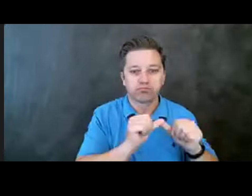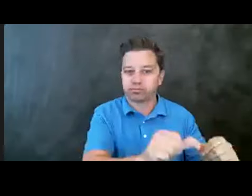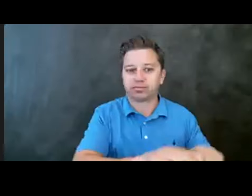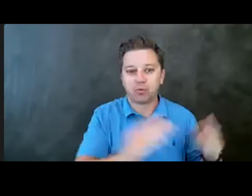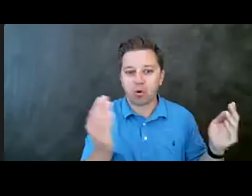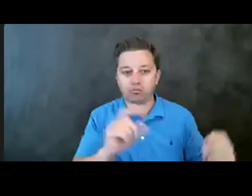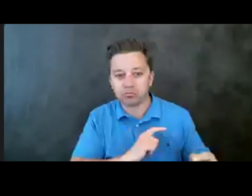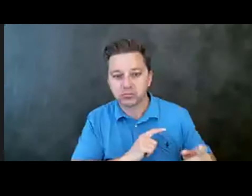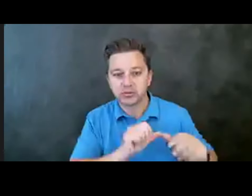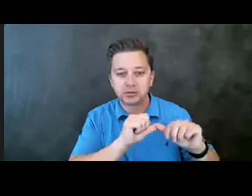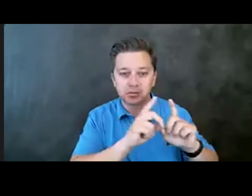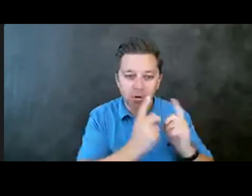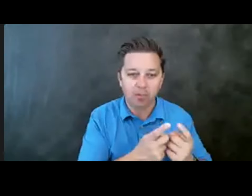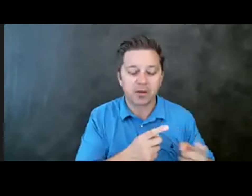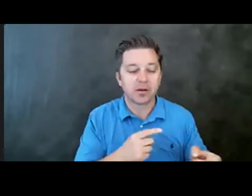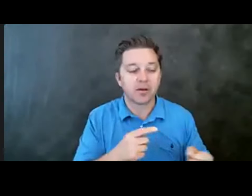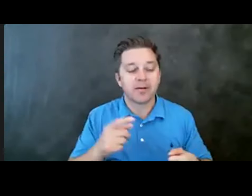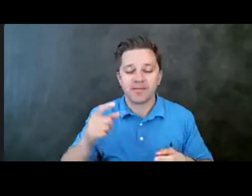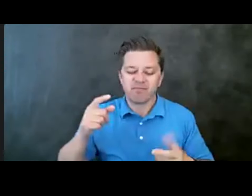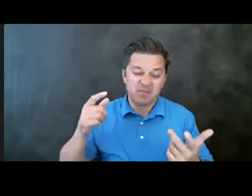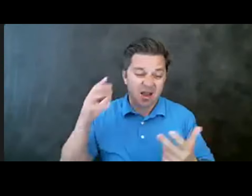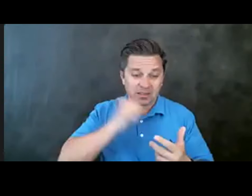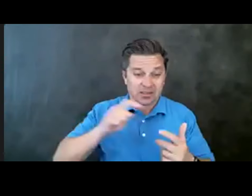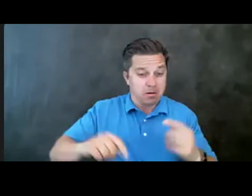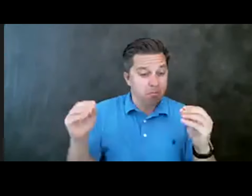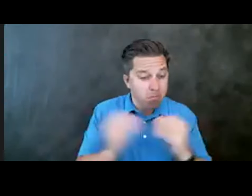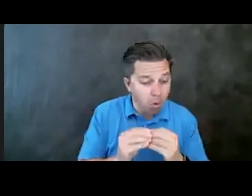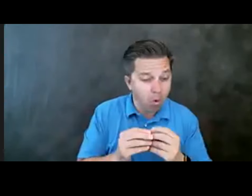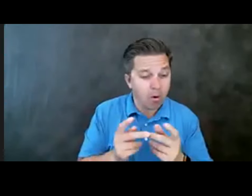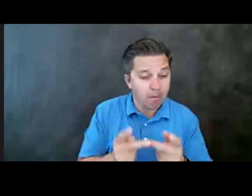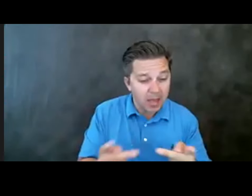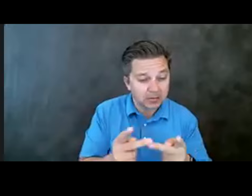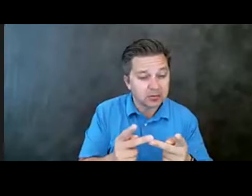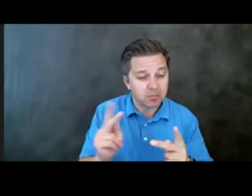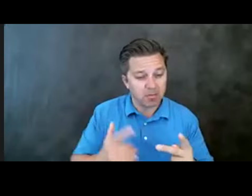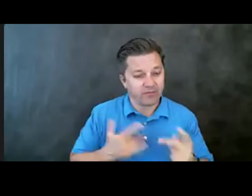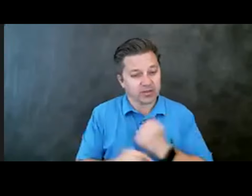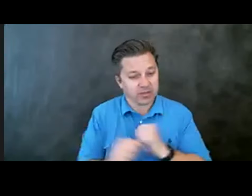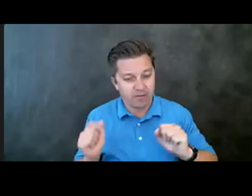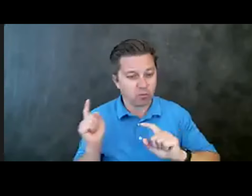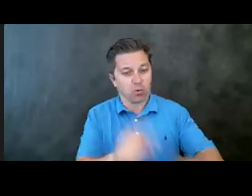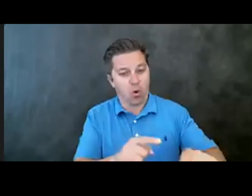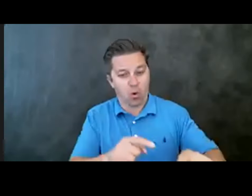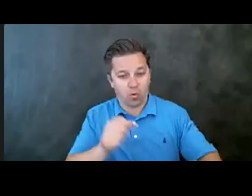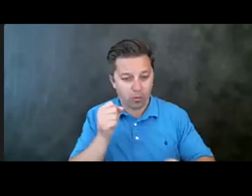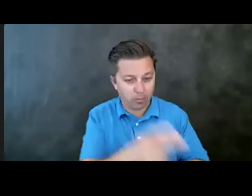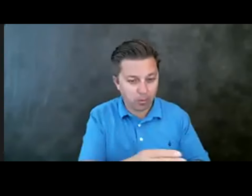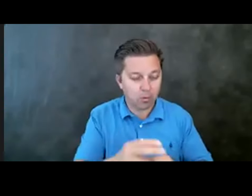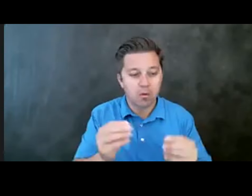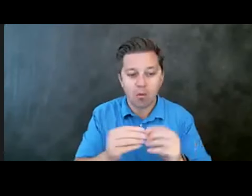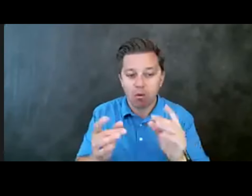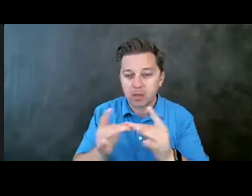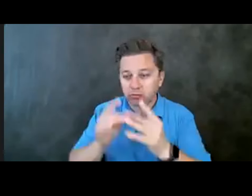efforts. We need more locations where people can take, we need to have better information and communication out to people of all communities and